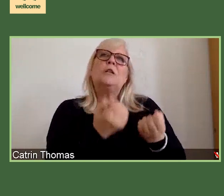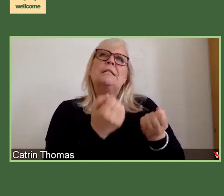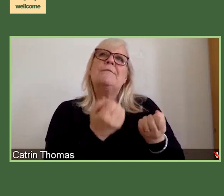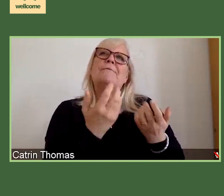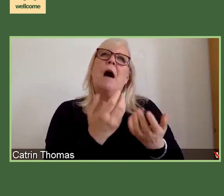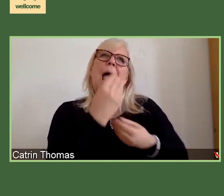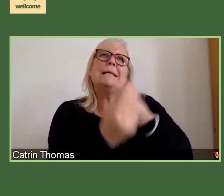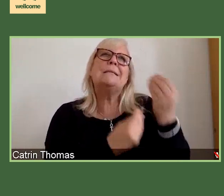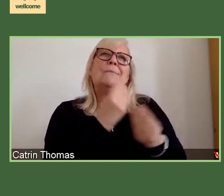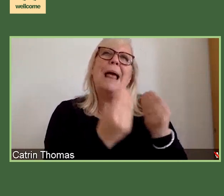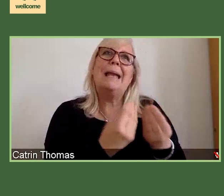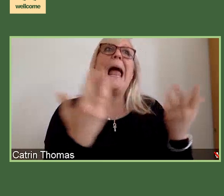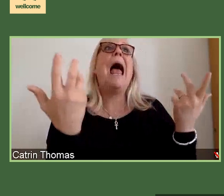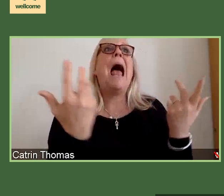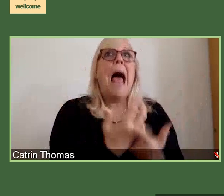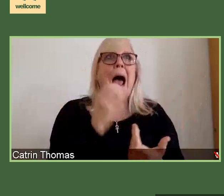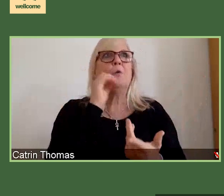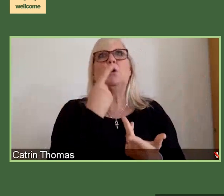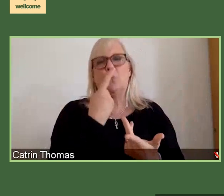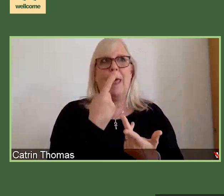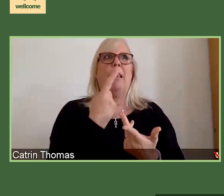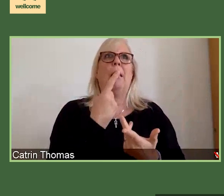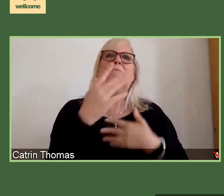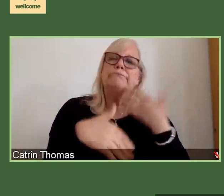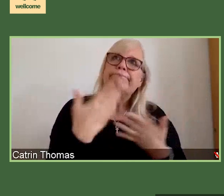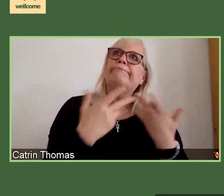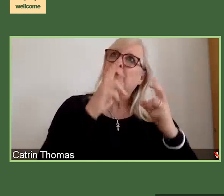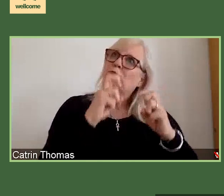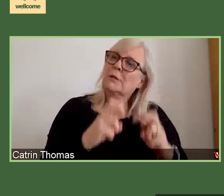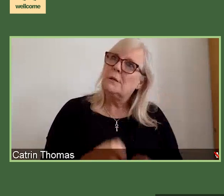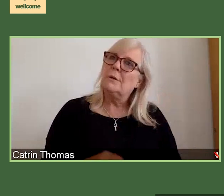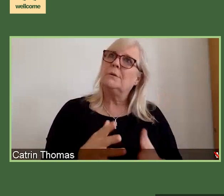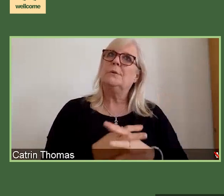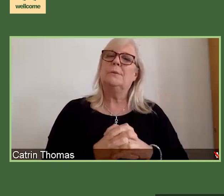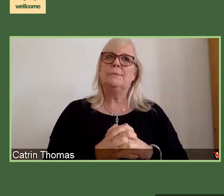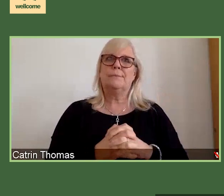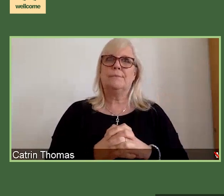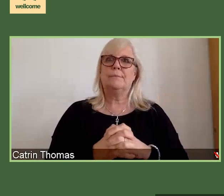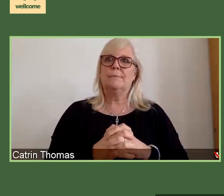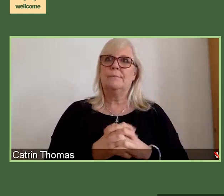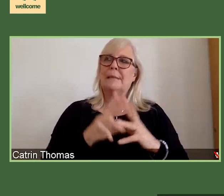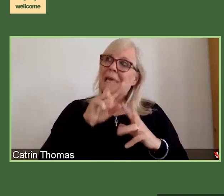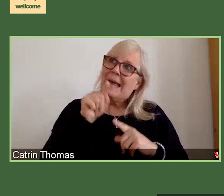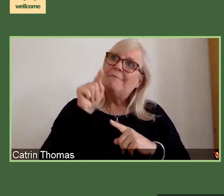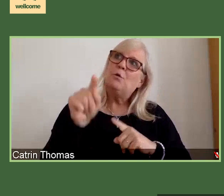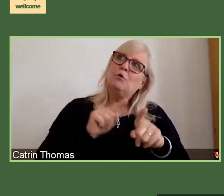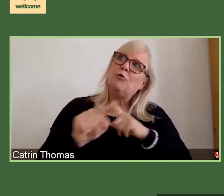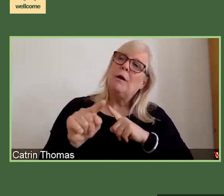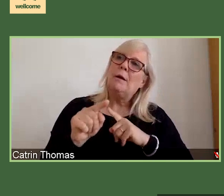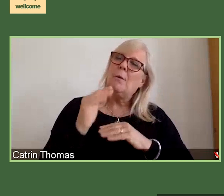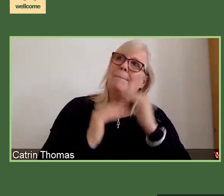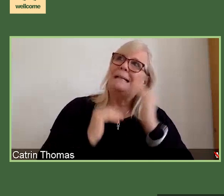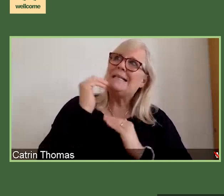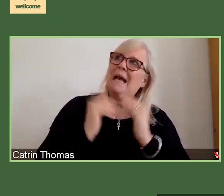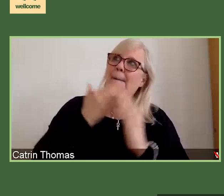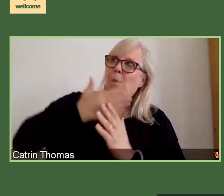to do the research on all of it. So if you're building up a whole portfolio of grants and then you want a